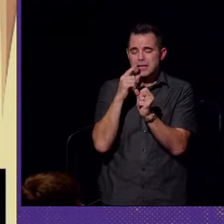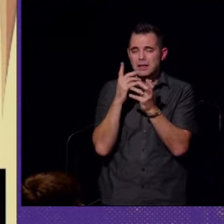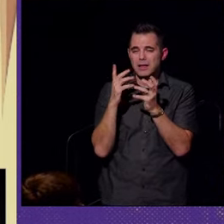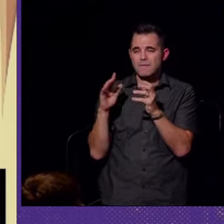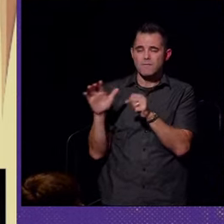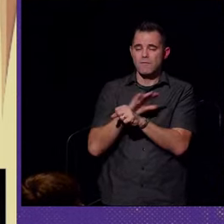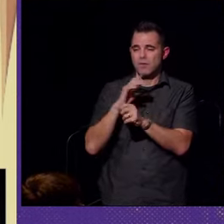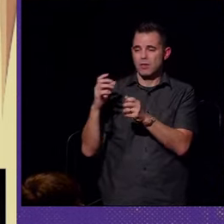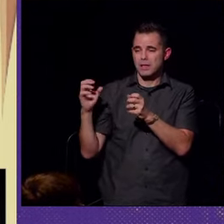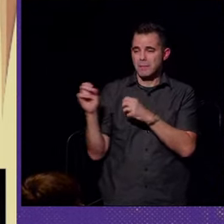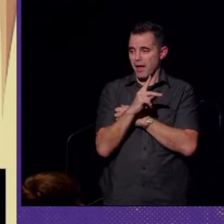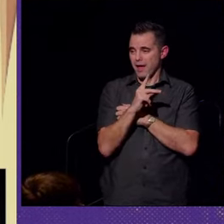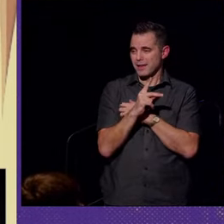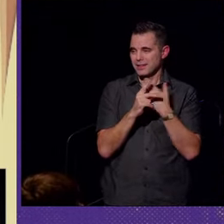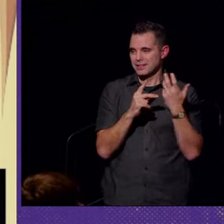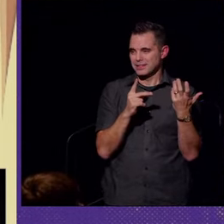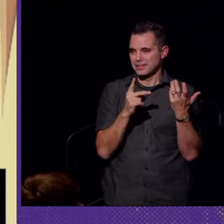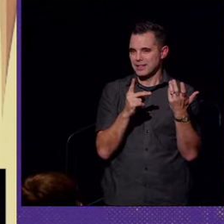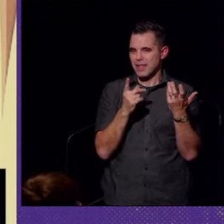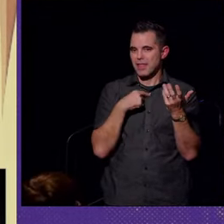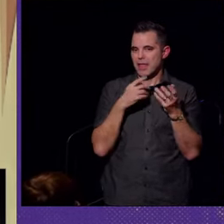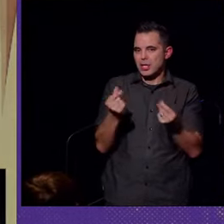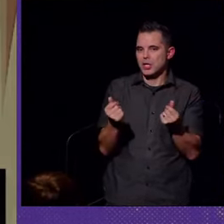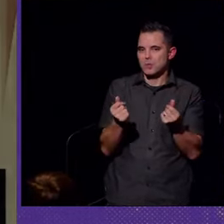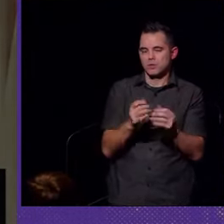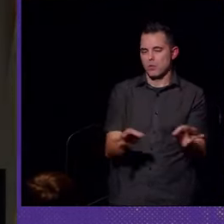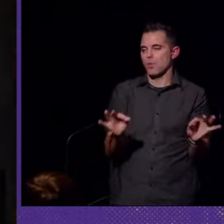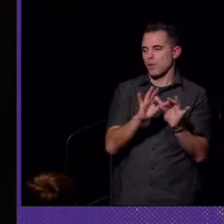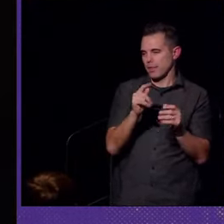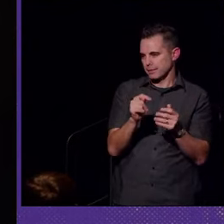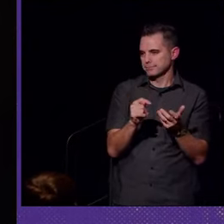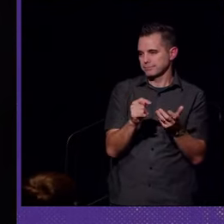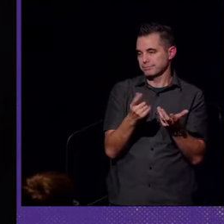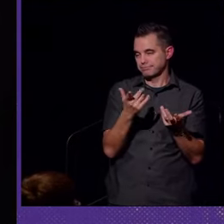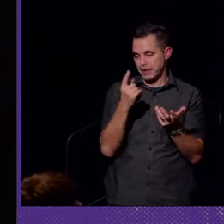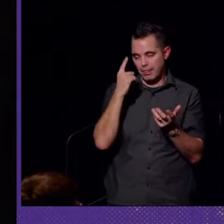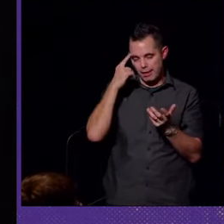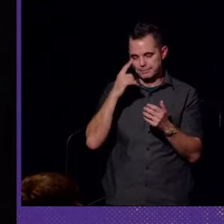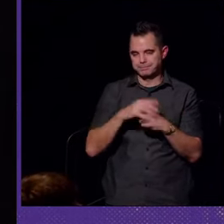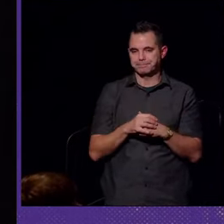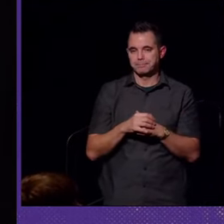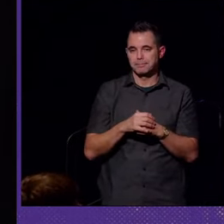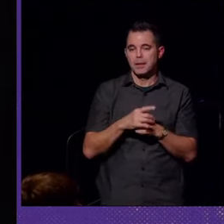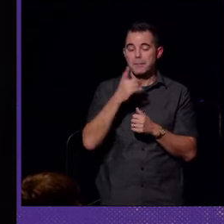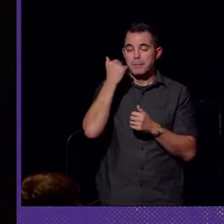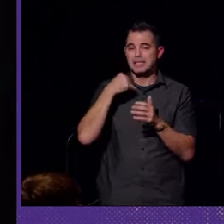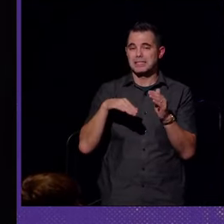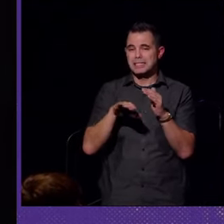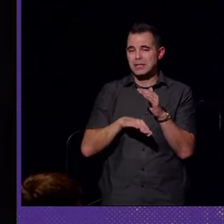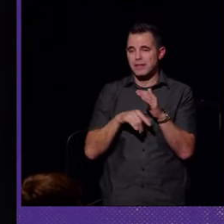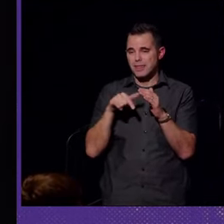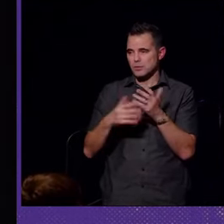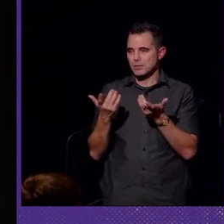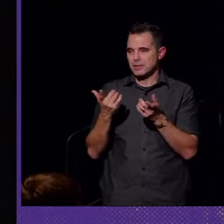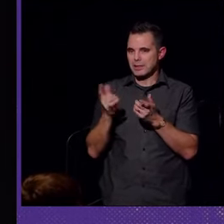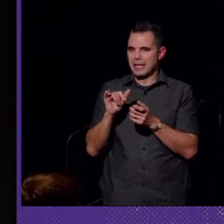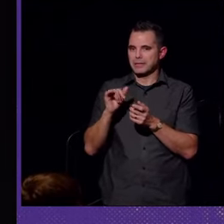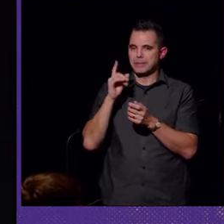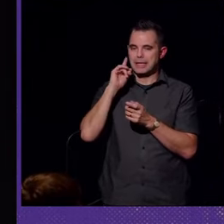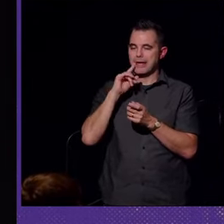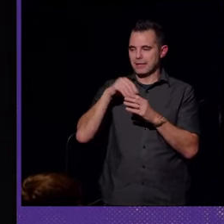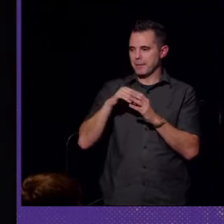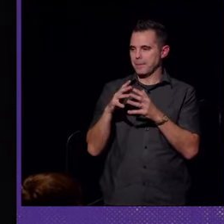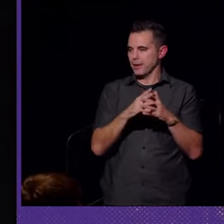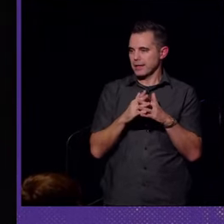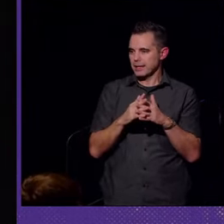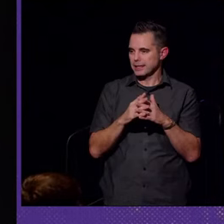fully restored, then that cure was worth it. Because essentially, this is what it's like to be deaf in